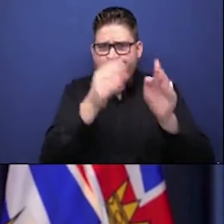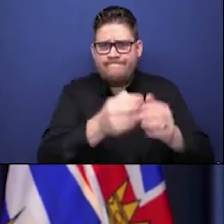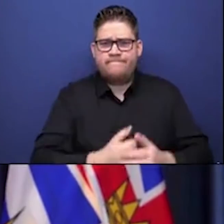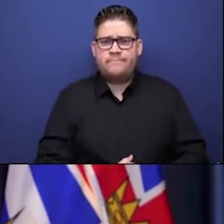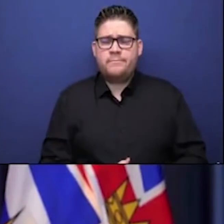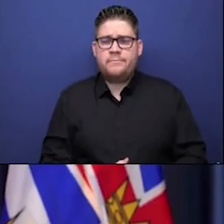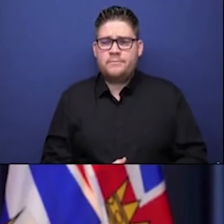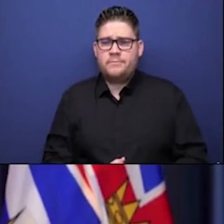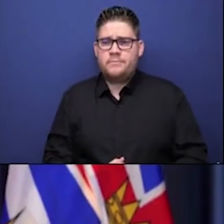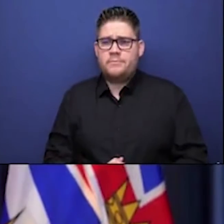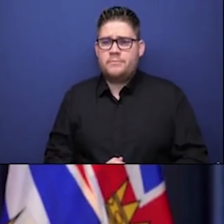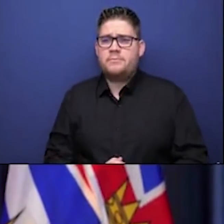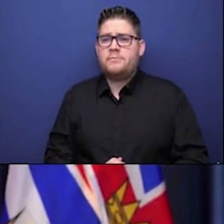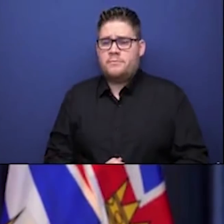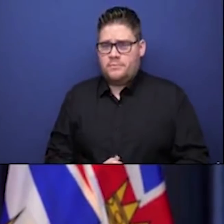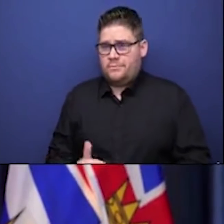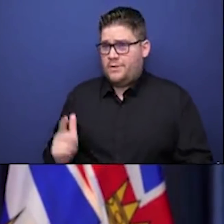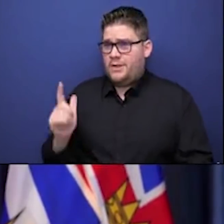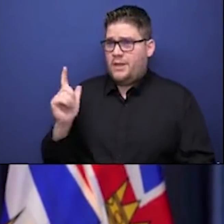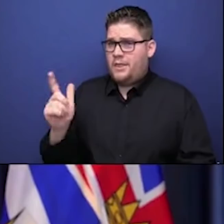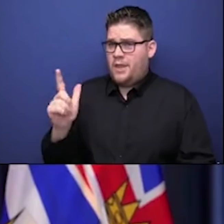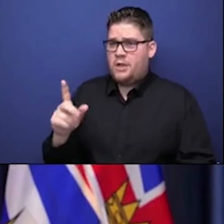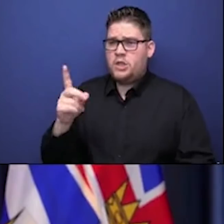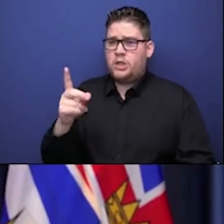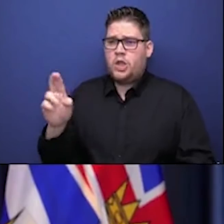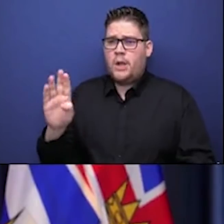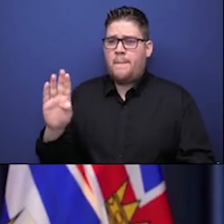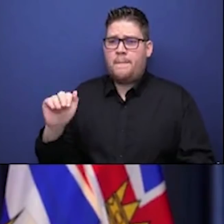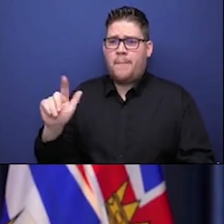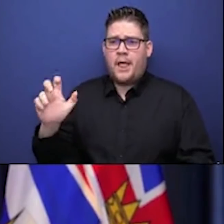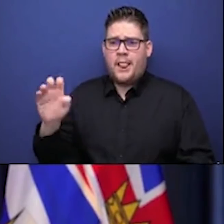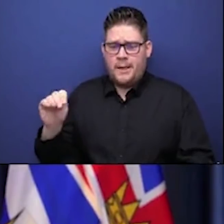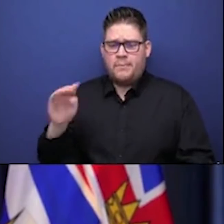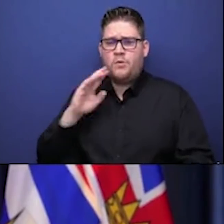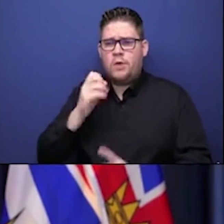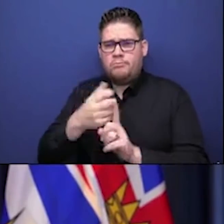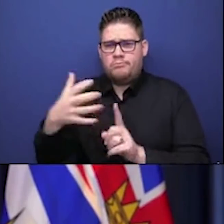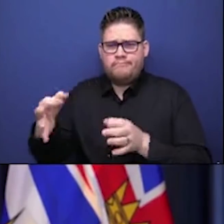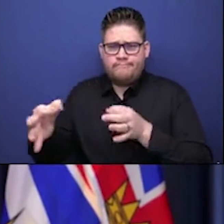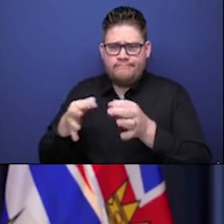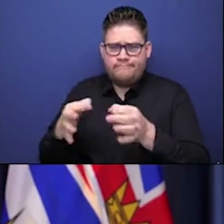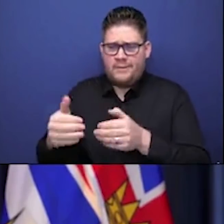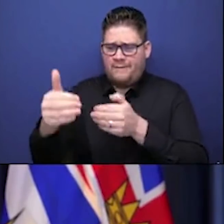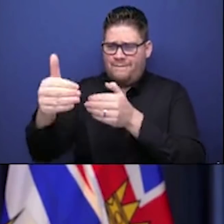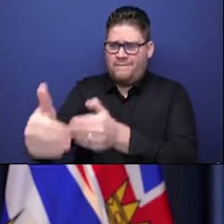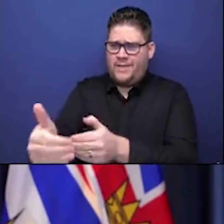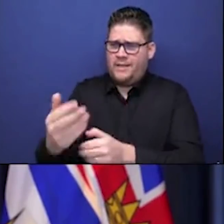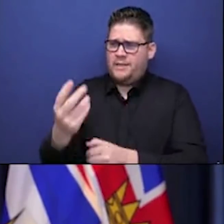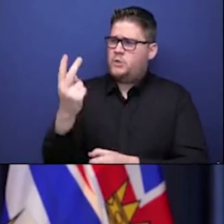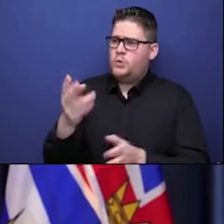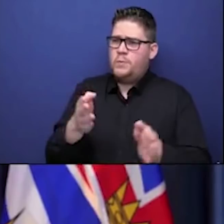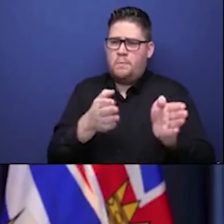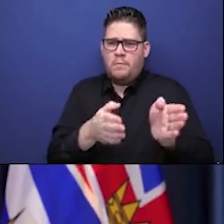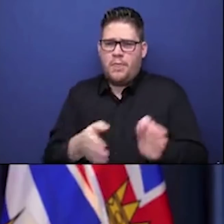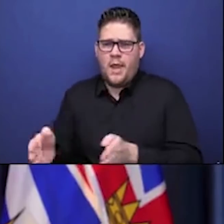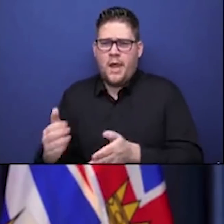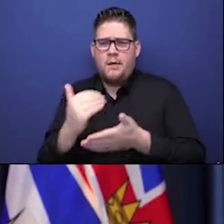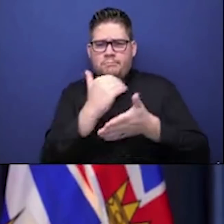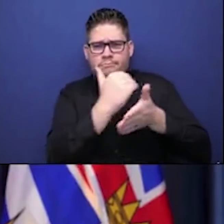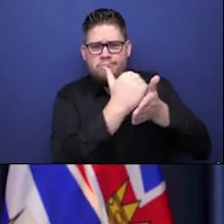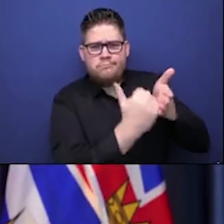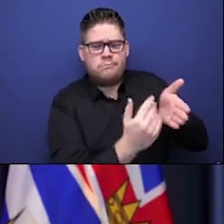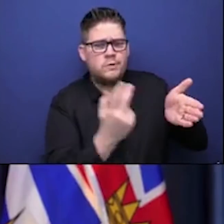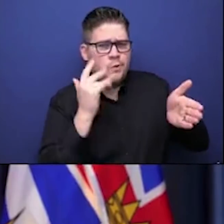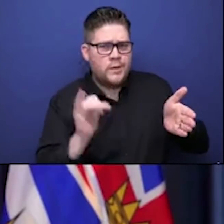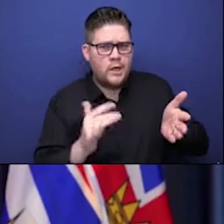Ballam will lay out in some detail in a few moments the overall plan for phase two. But I want to just say before we start